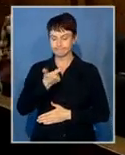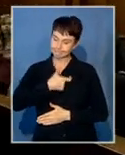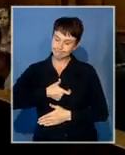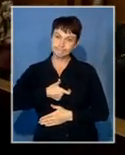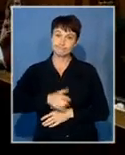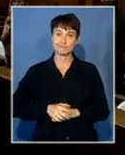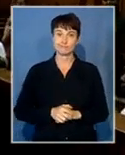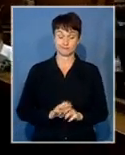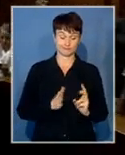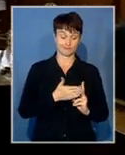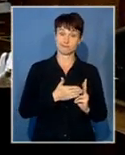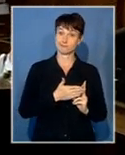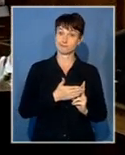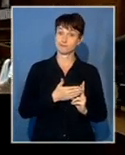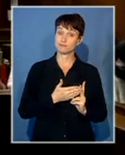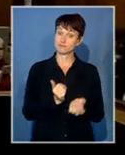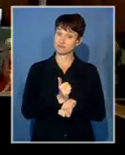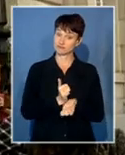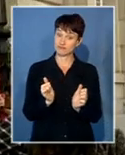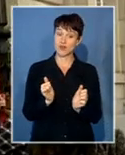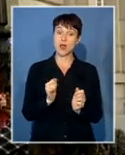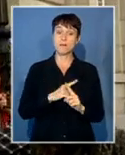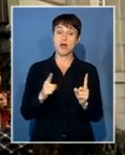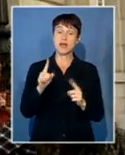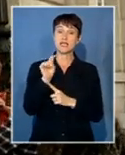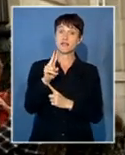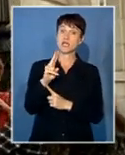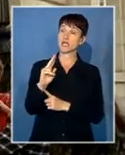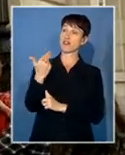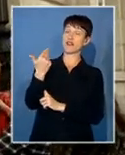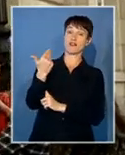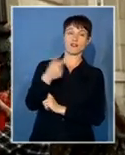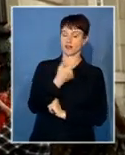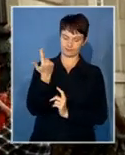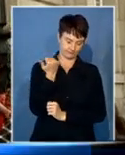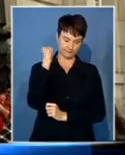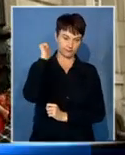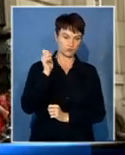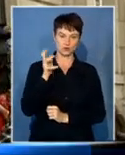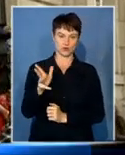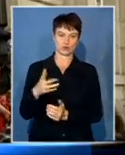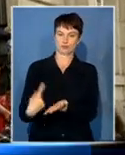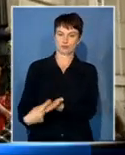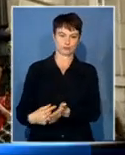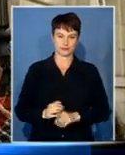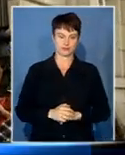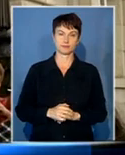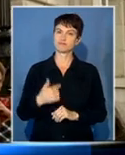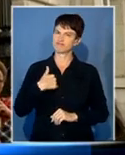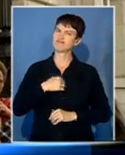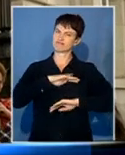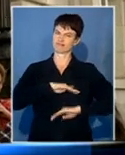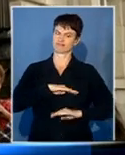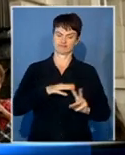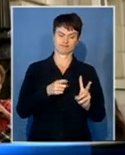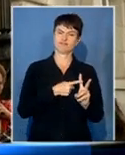who has been acquitted, declined to speak to the media. We welcome the judgment. We are happy that the judge found her guilty